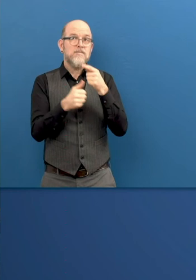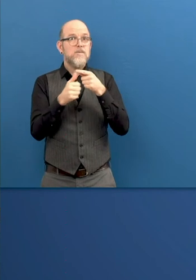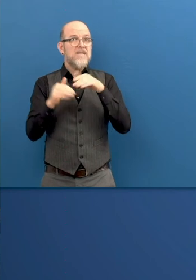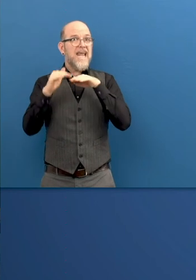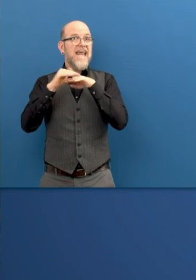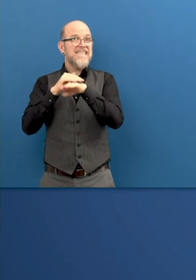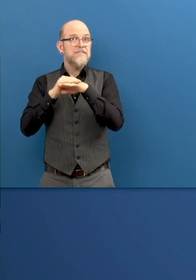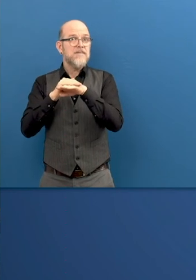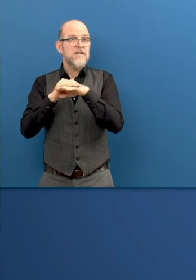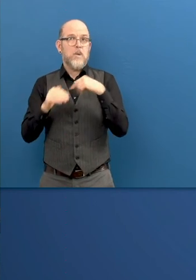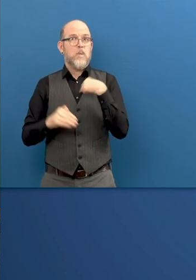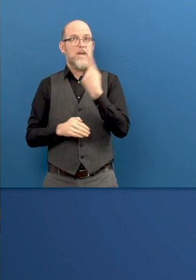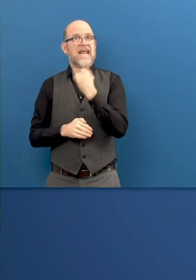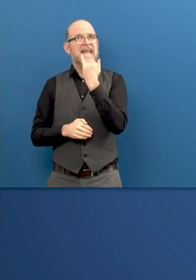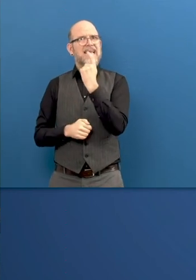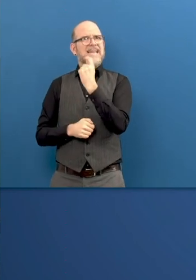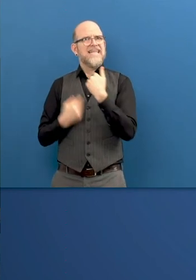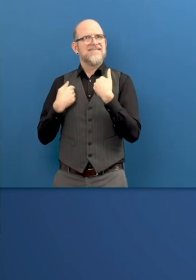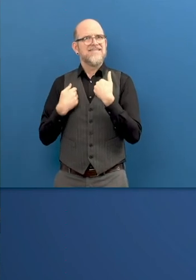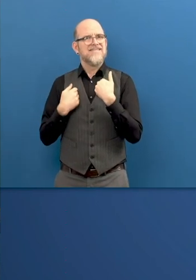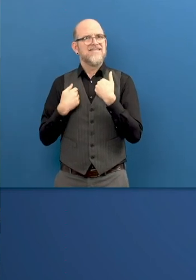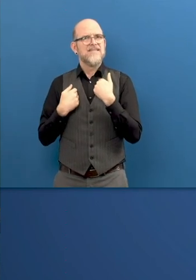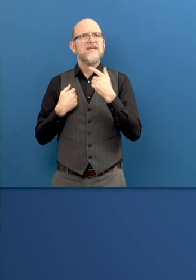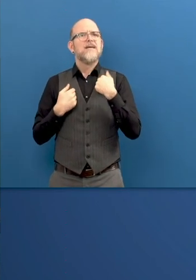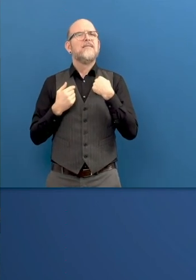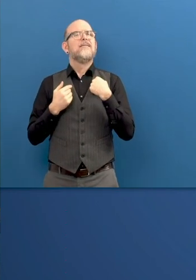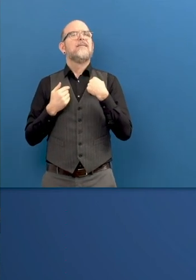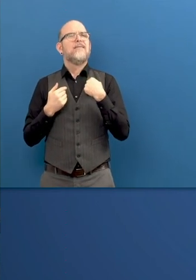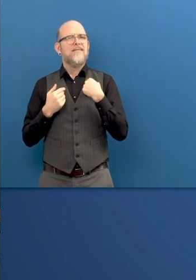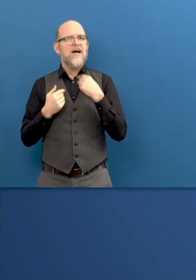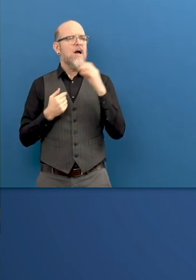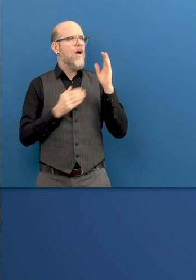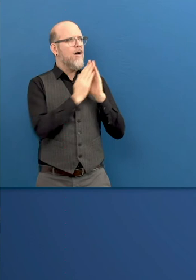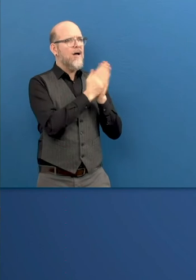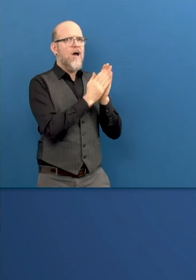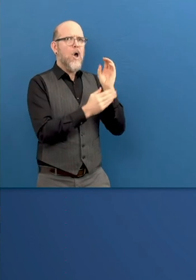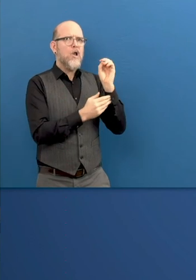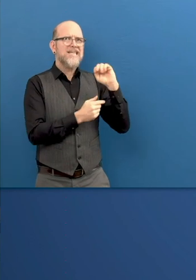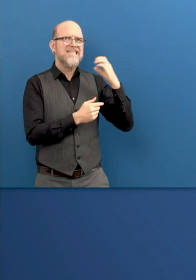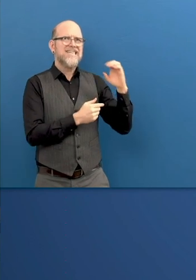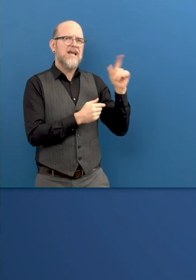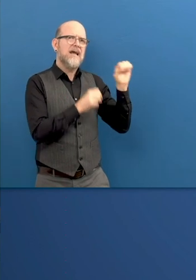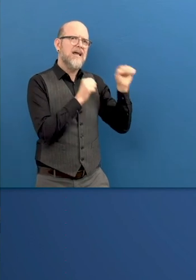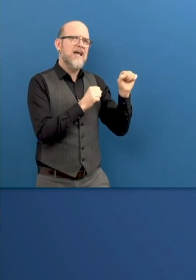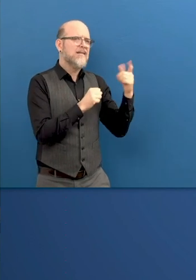and ONCE Foundation in order to get their feedback on the accessibility of our technology in order to